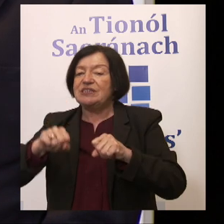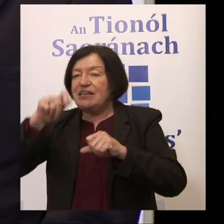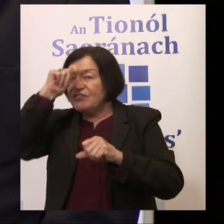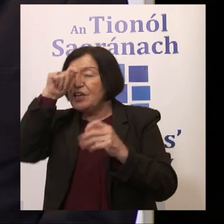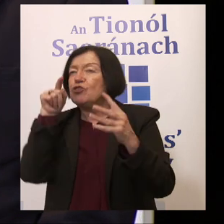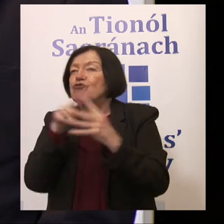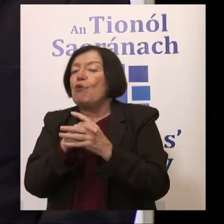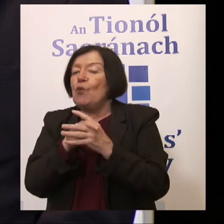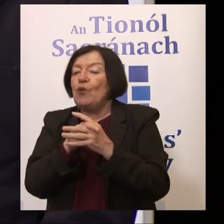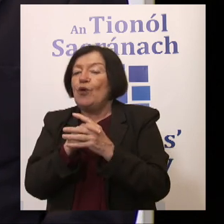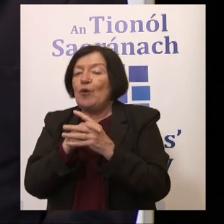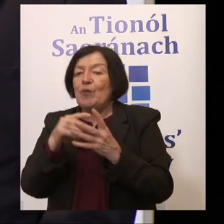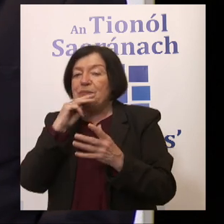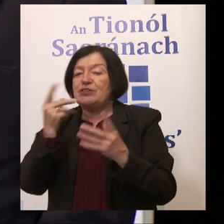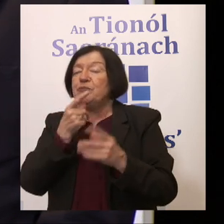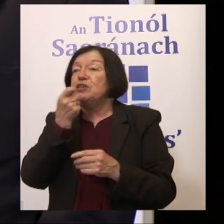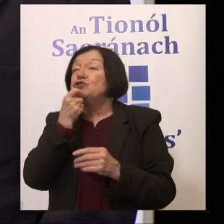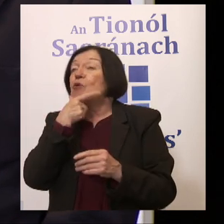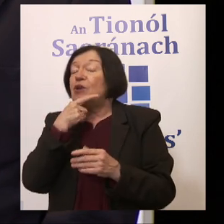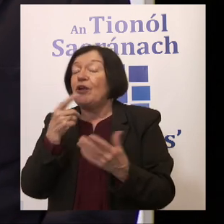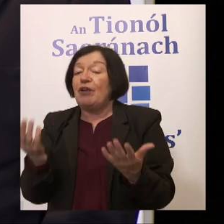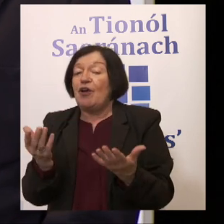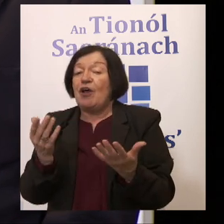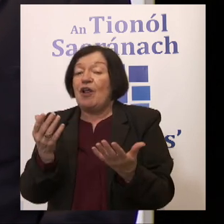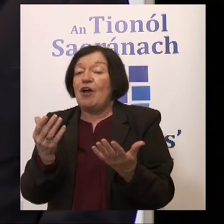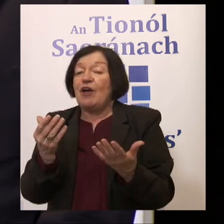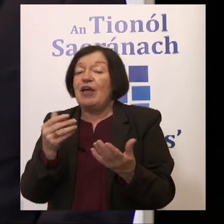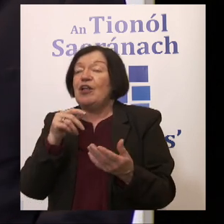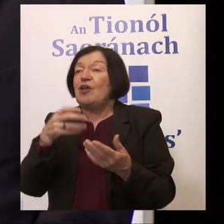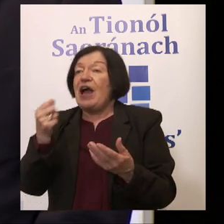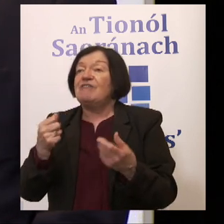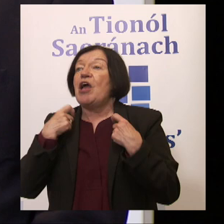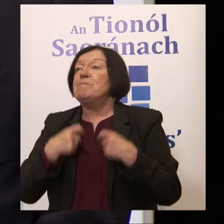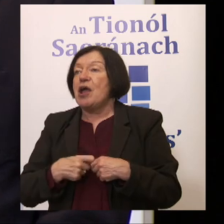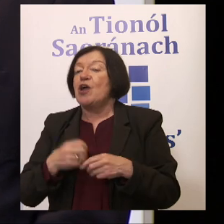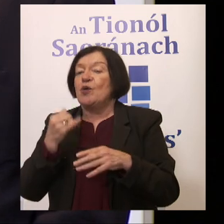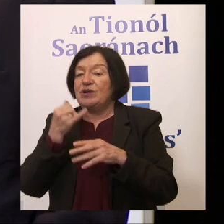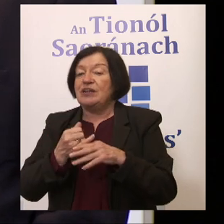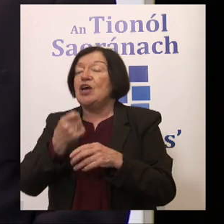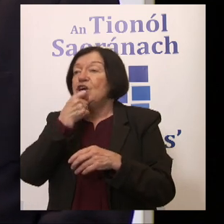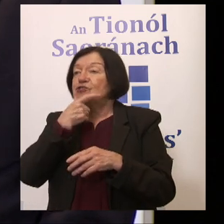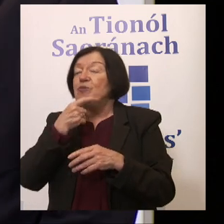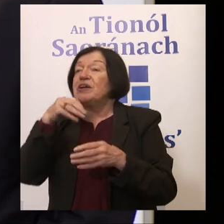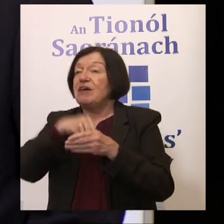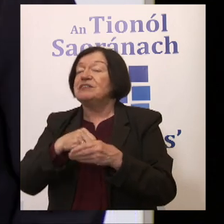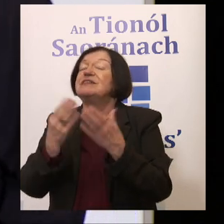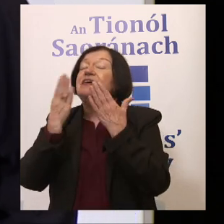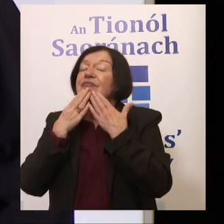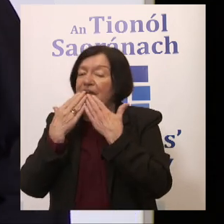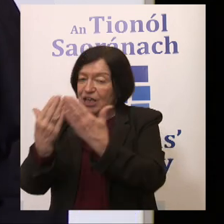through what it means to be a Dubliner. And perhaps to think through what it means to have a mayor within a Dublin context. So thank you very much.